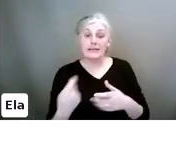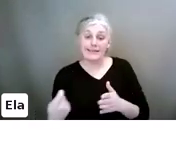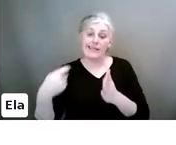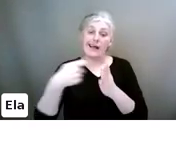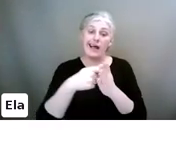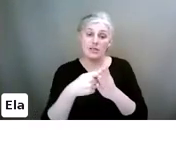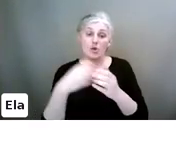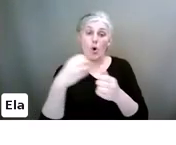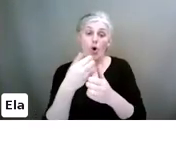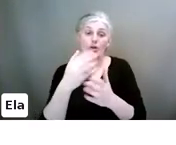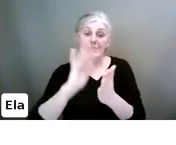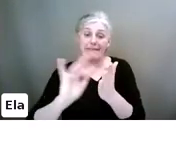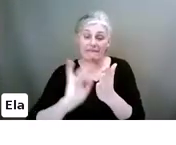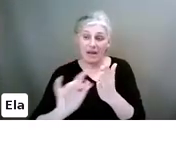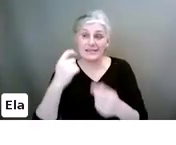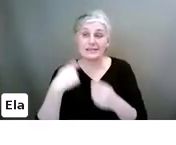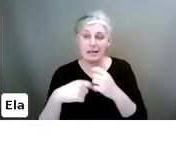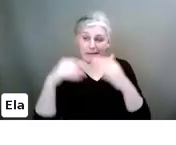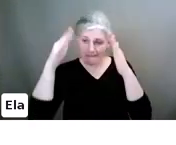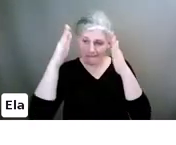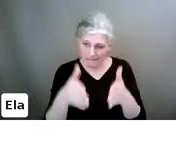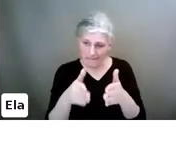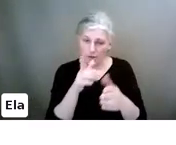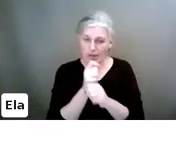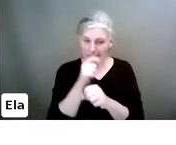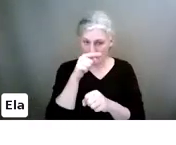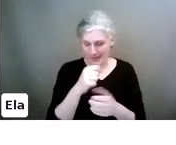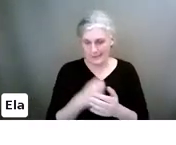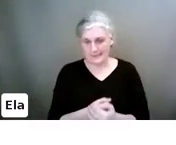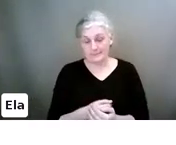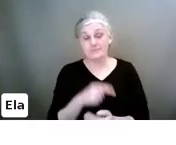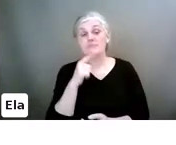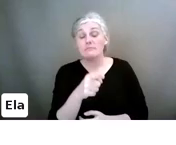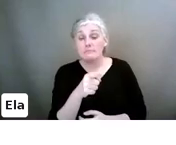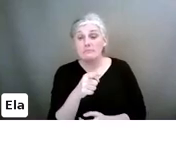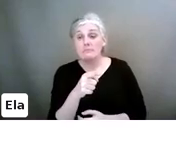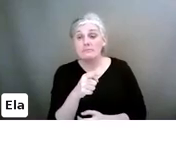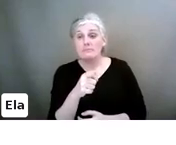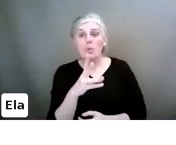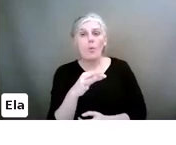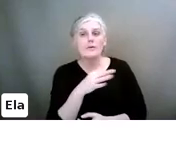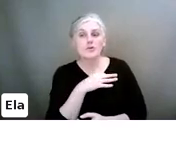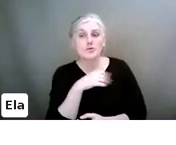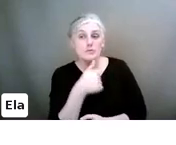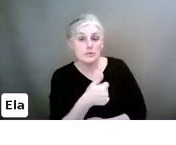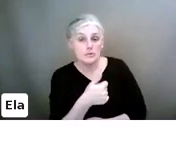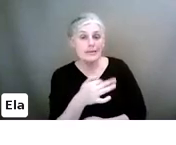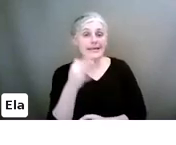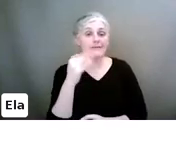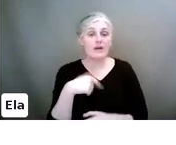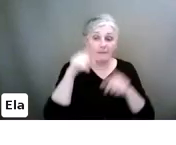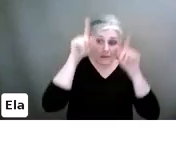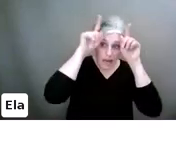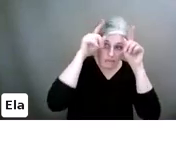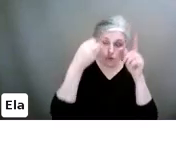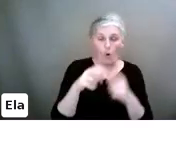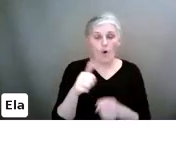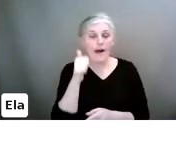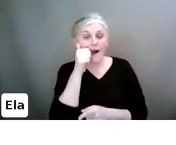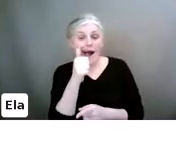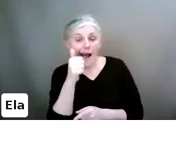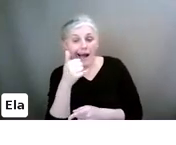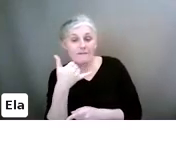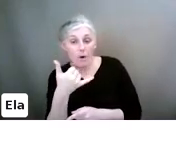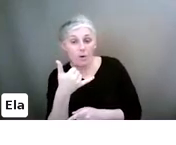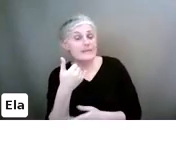going to have a look at that. OK, so the beauty of this is that if you have an Android or an iPhone, doesn't matter.